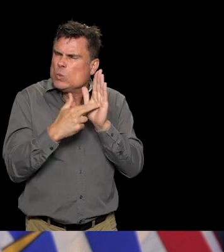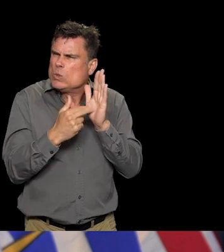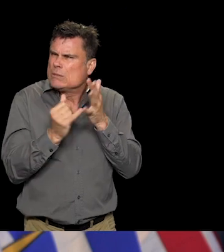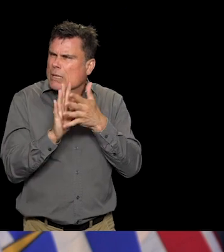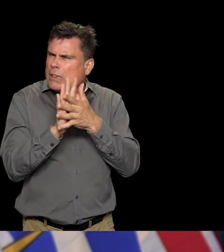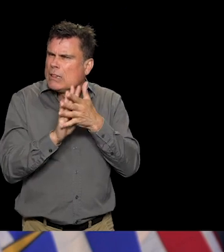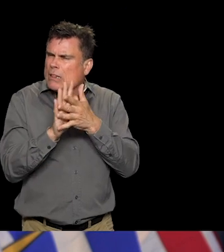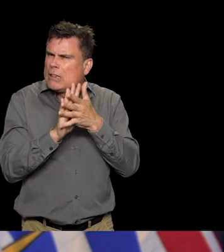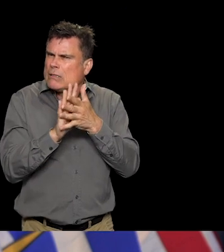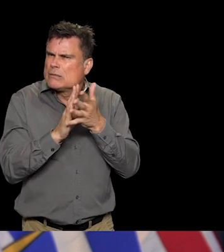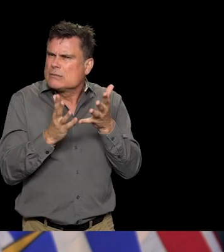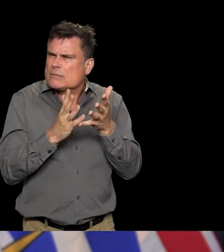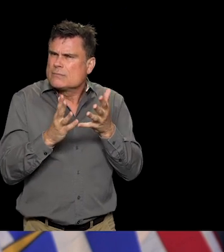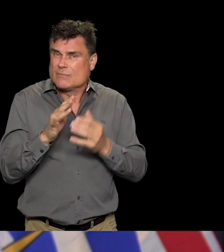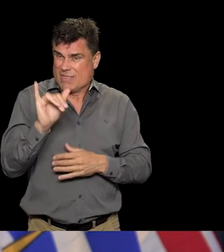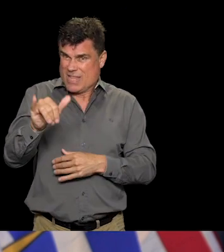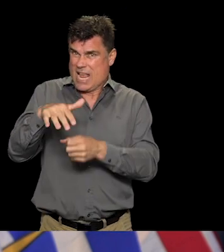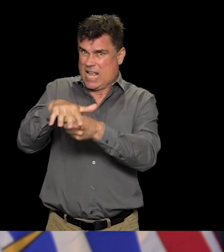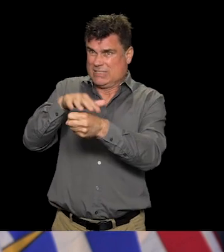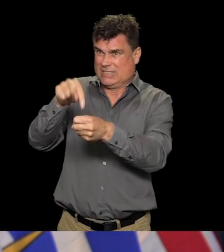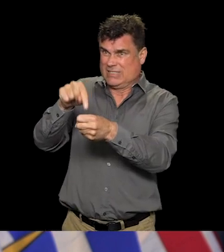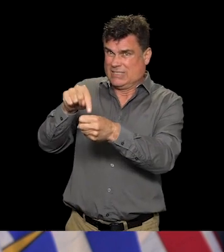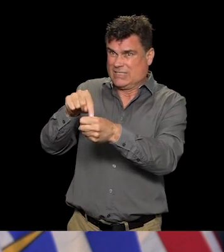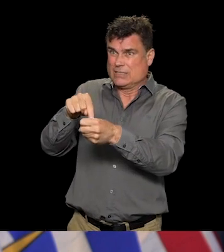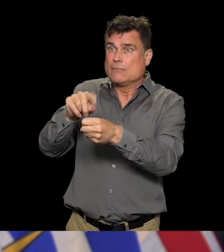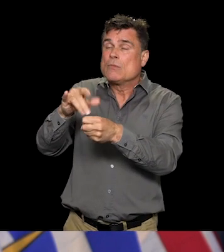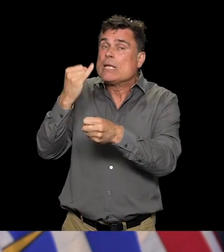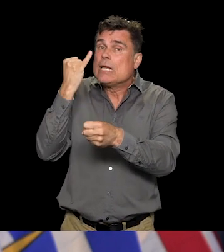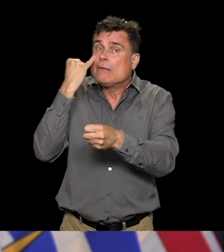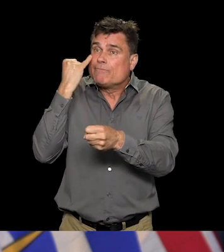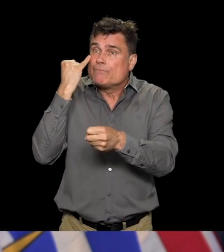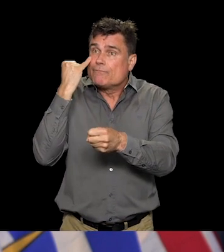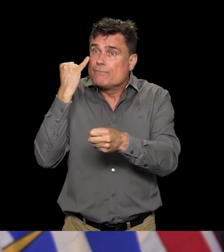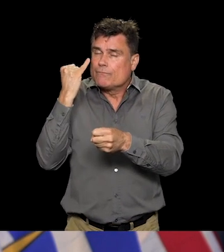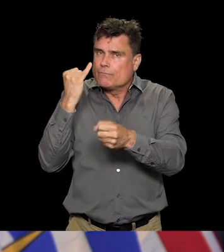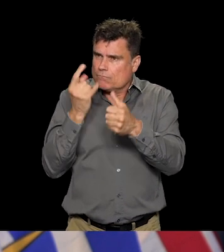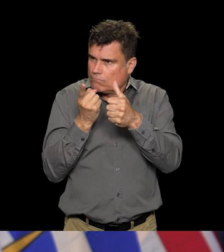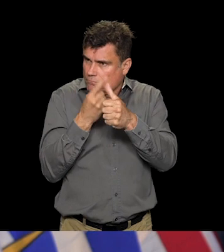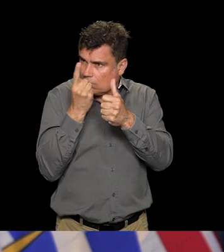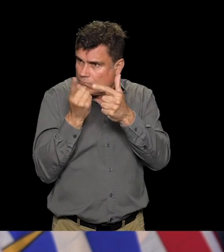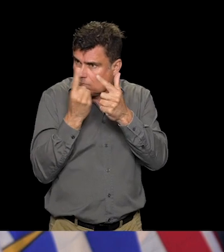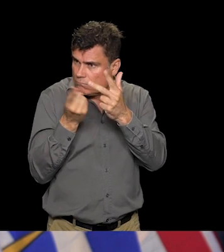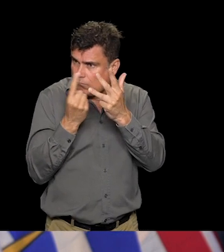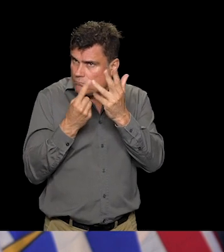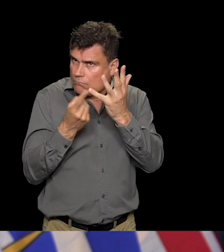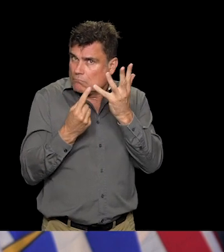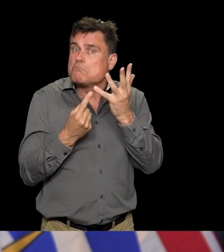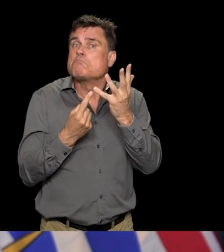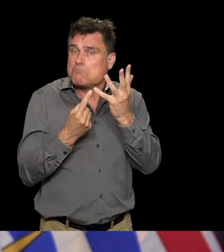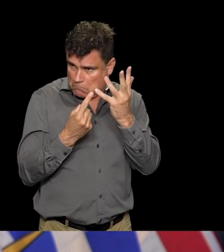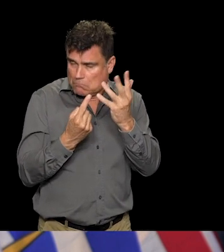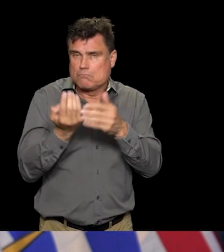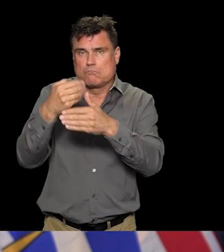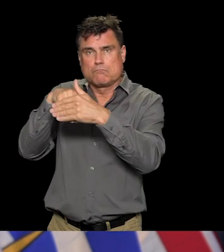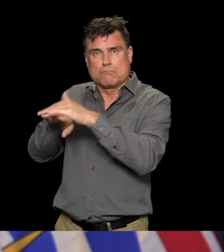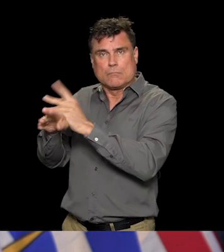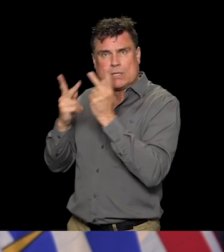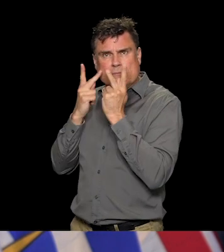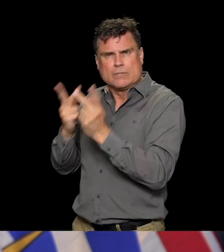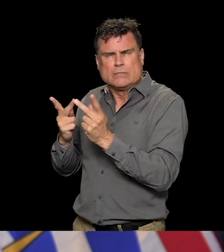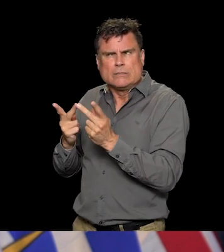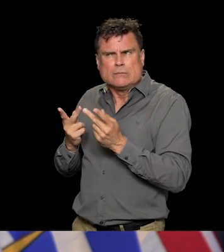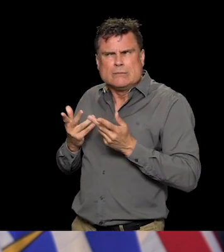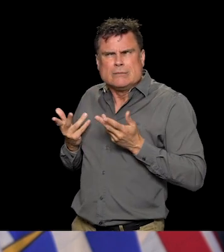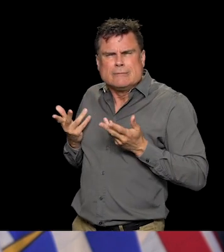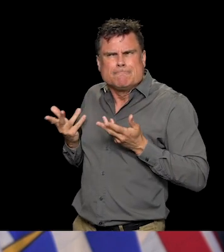or circulated, and the seniors' advocates indicated that the guidelines were loosened